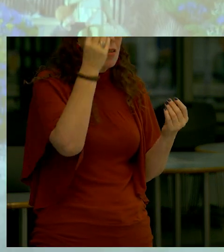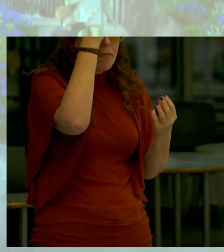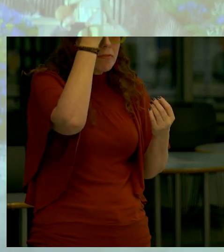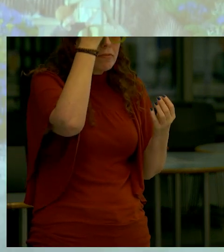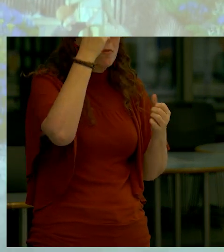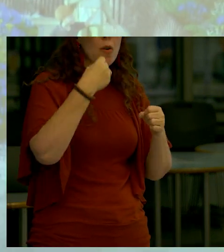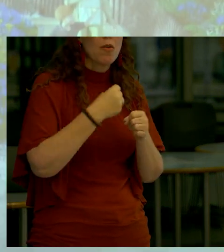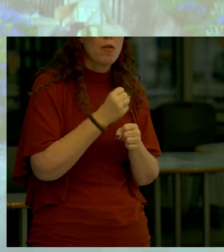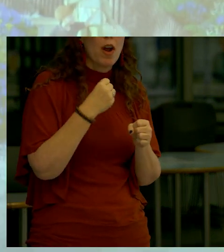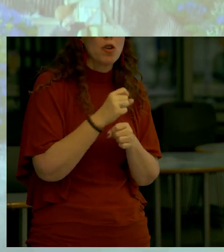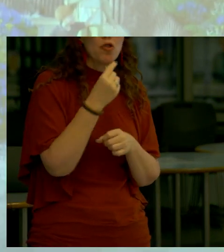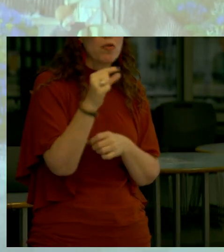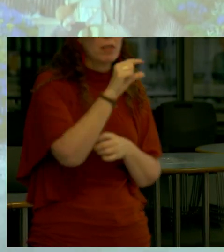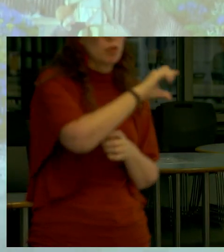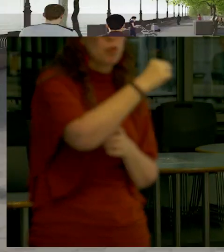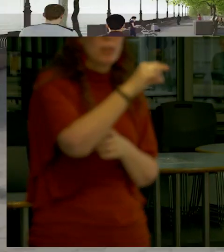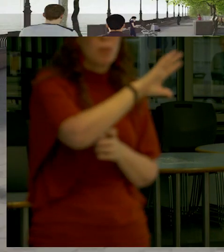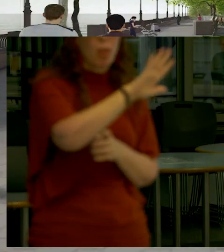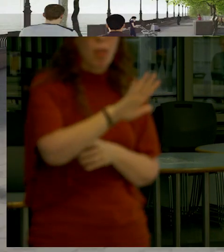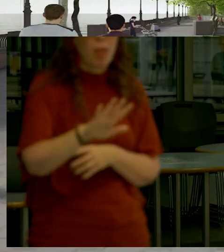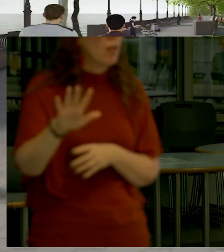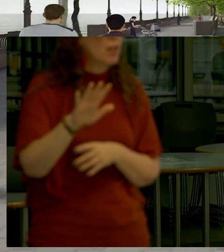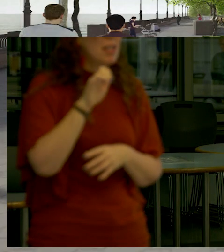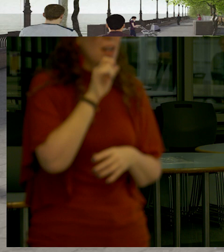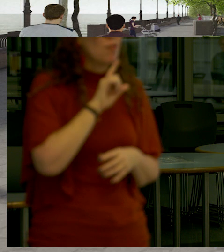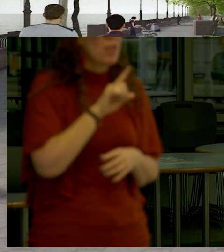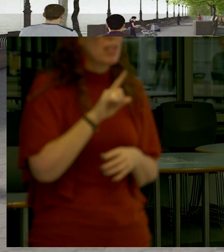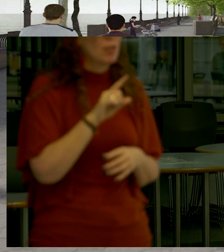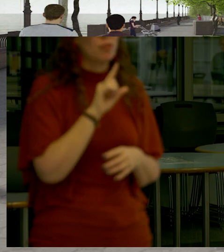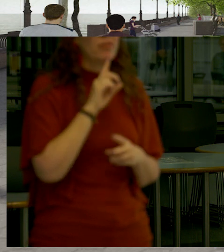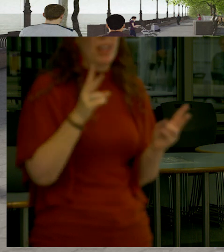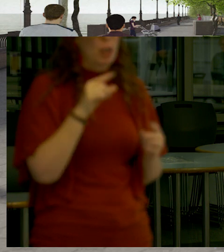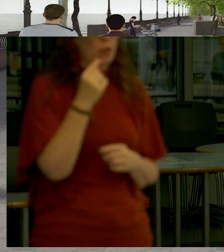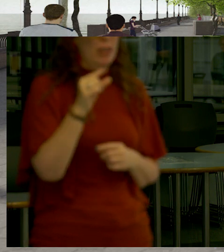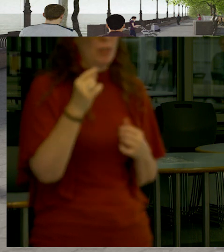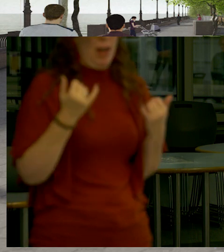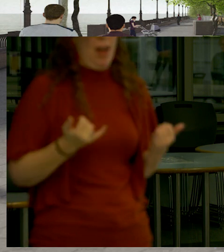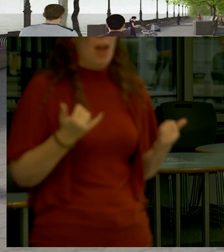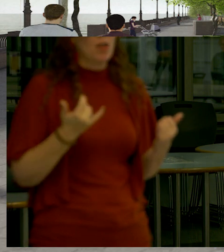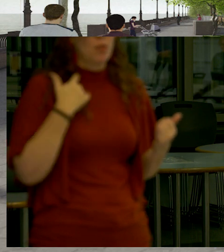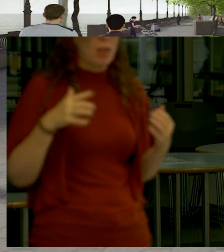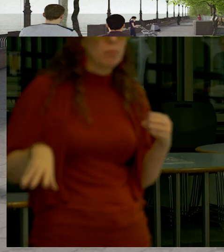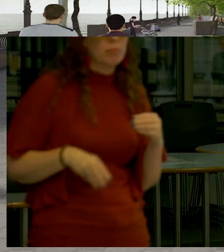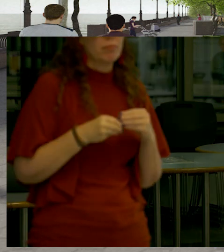to create green here because this area was not particularly green in this existing configuration